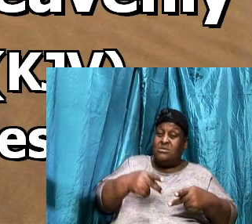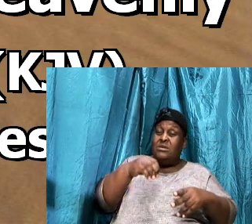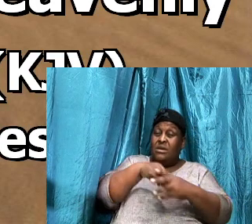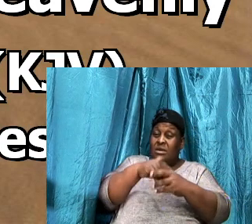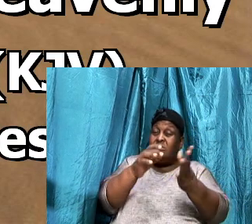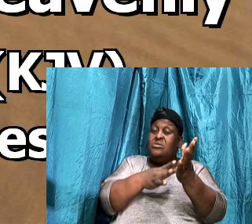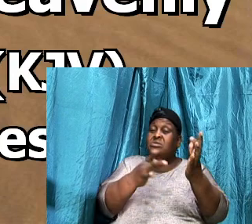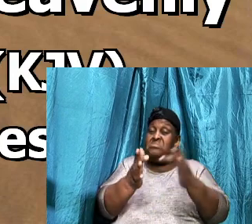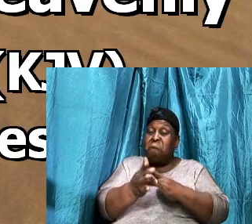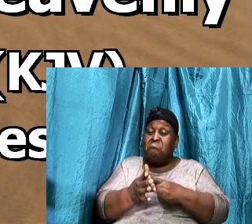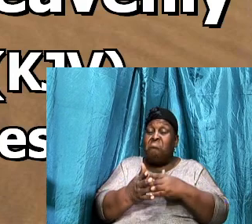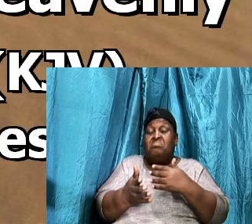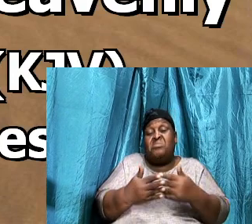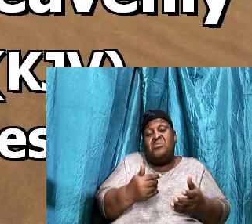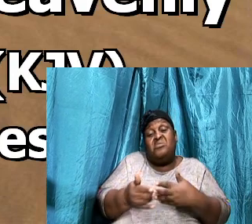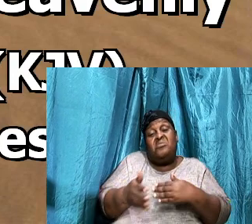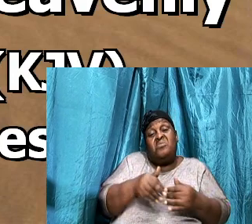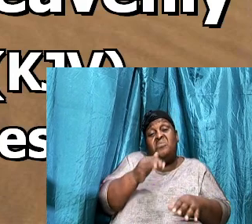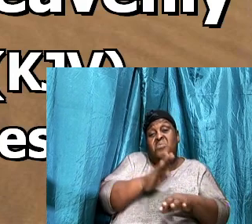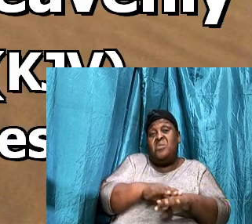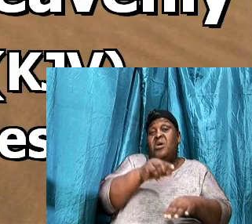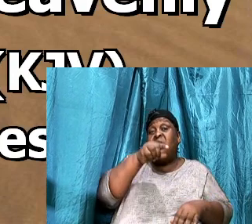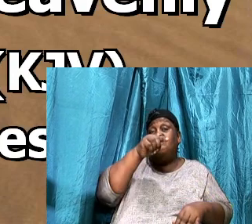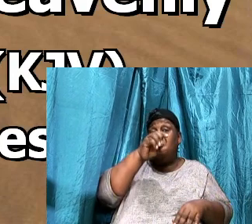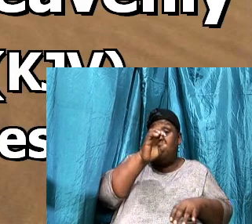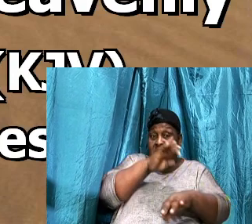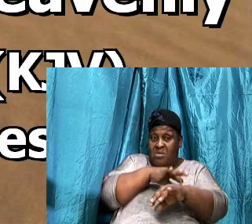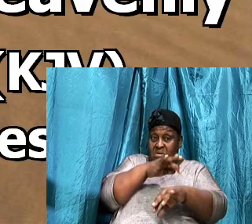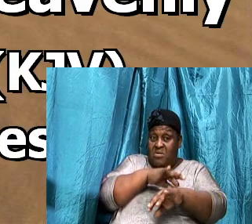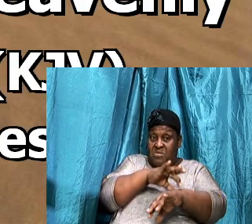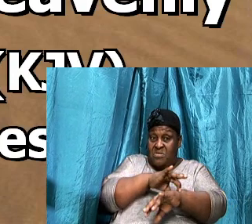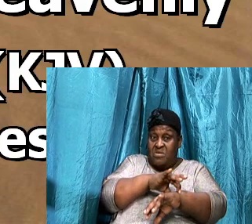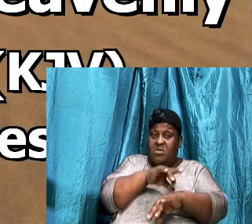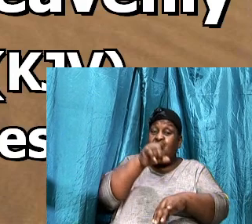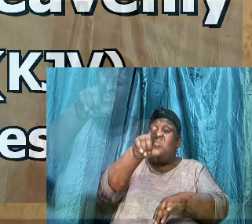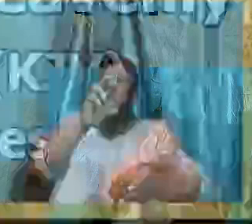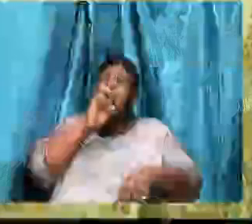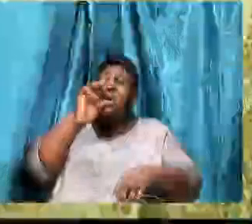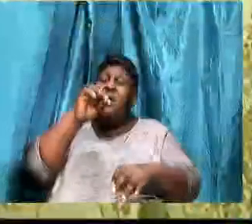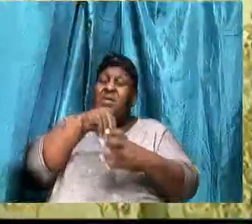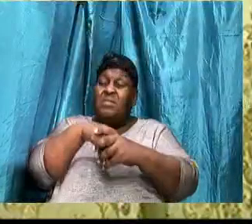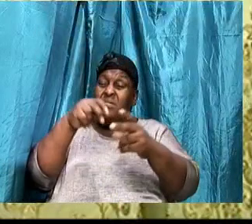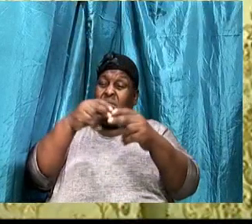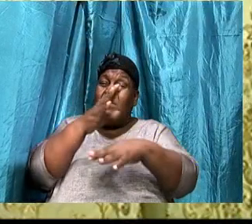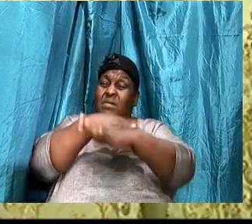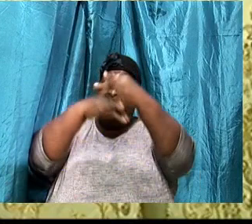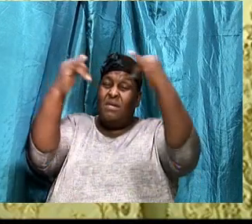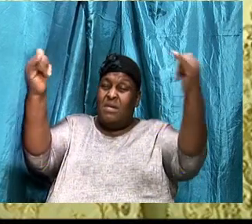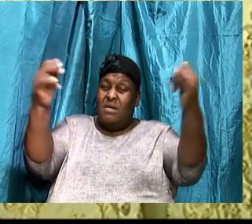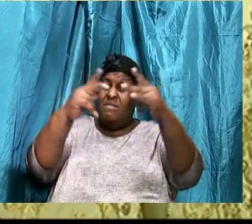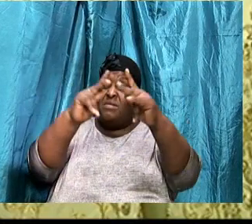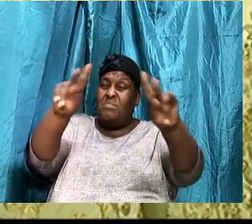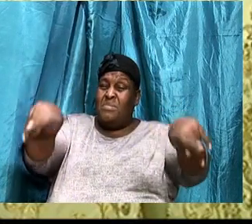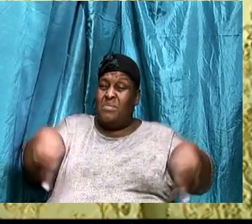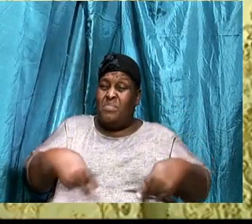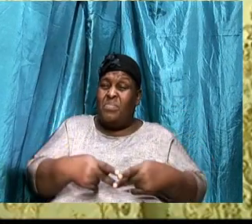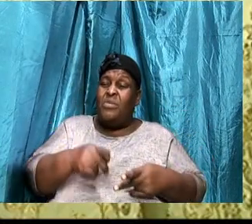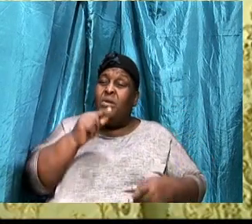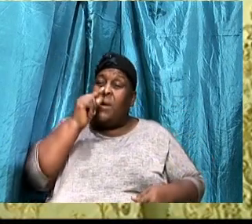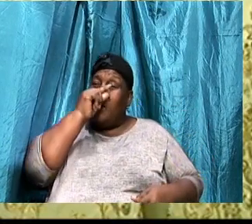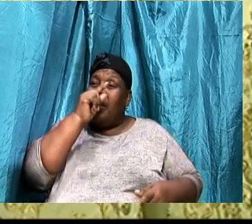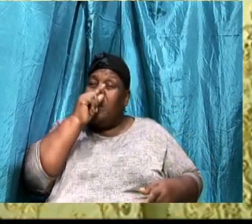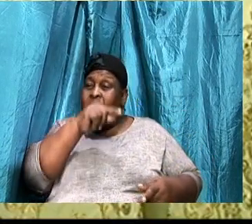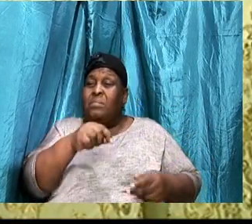Though you are on earth, You are in heavenly places. The Greek word, For blessings